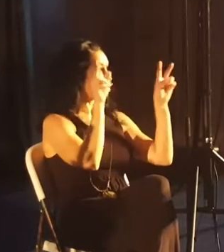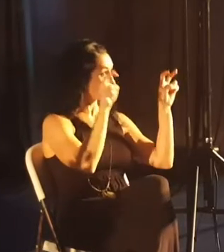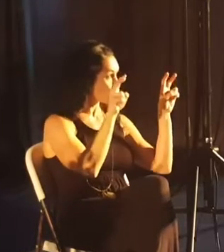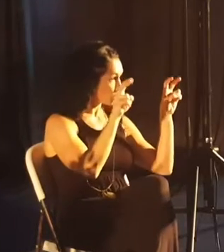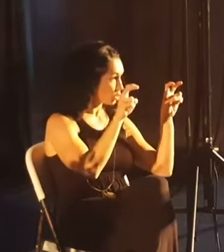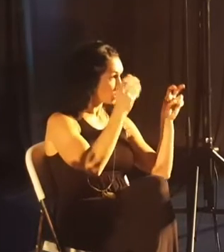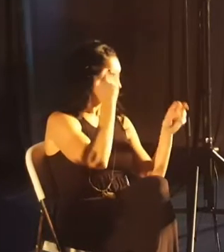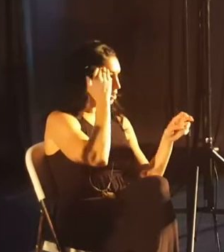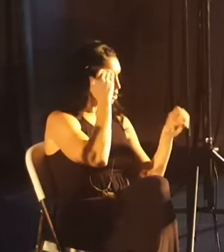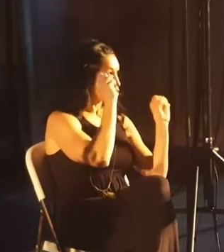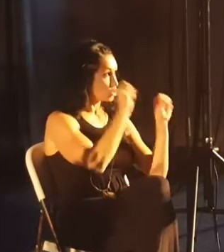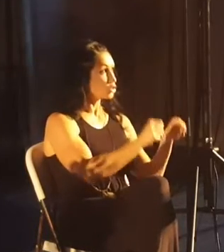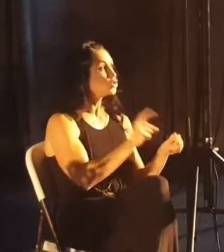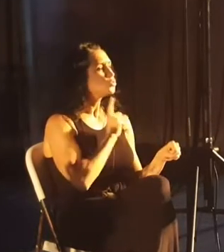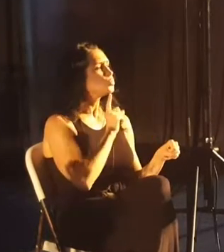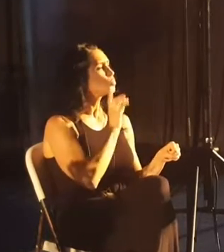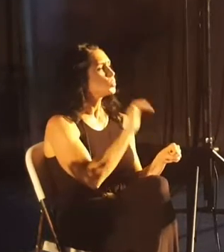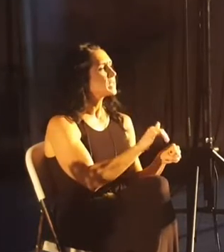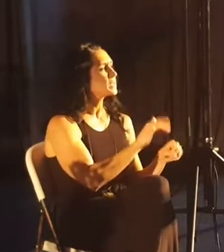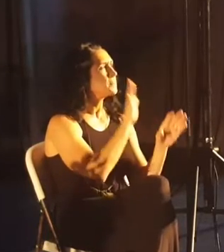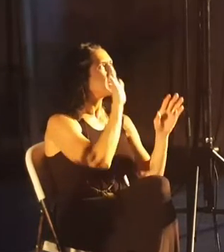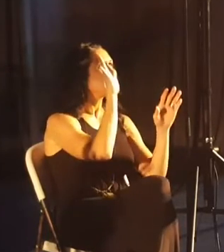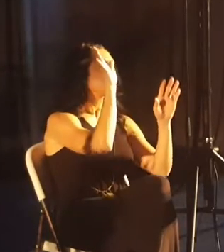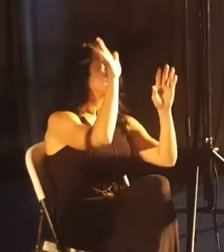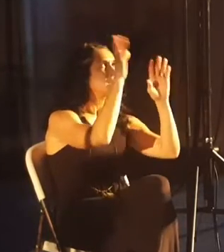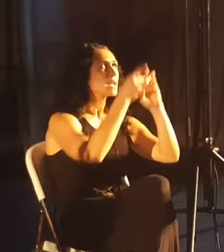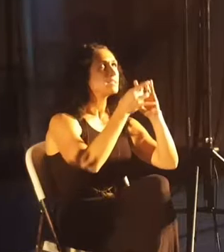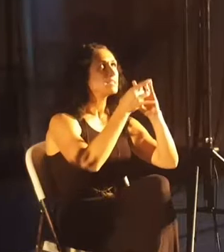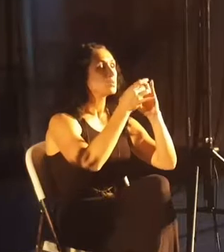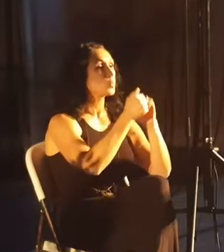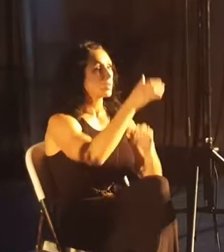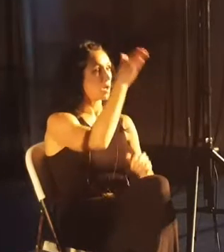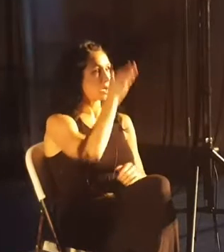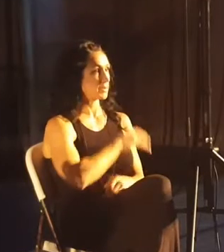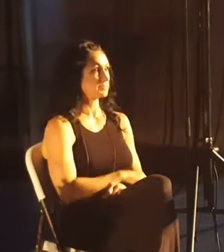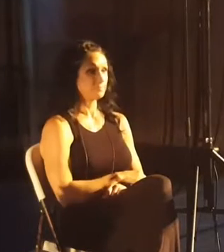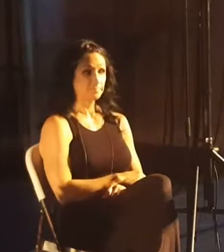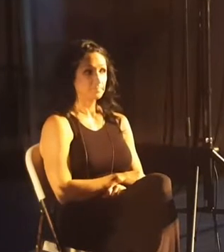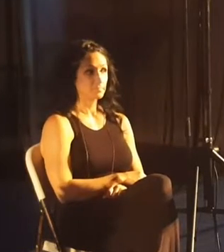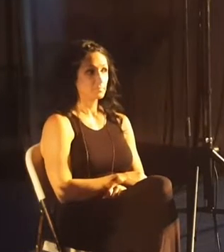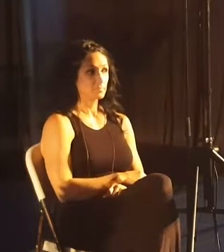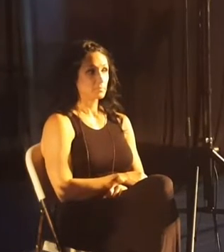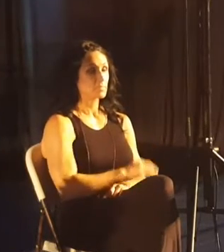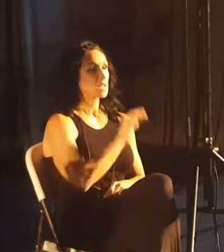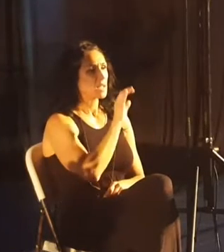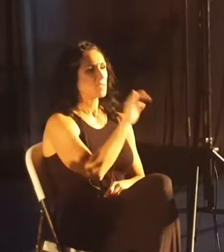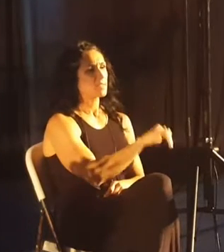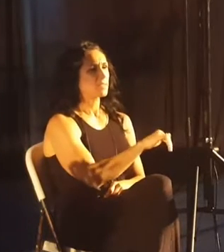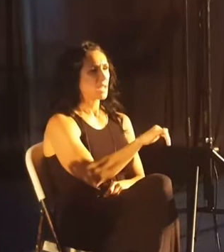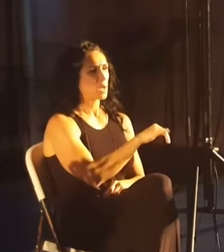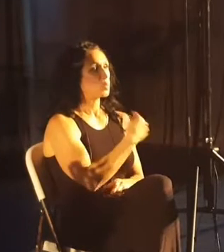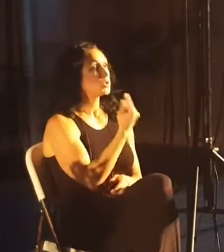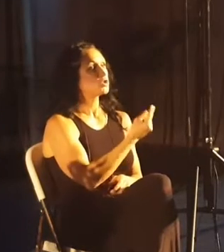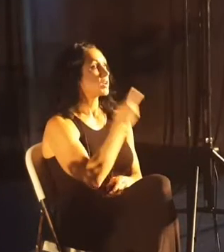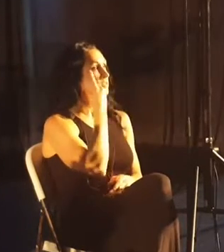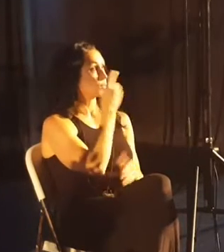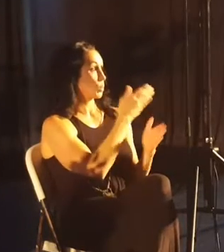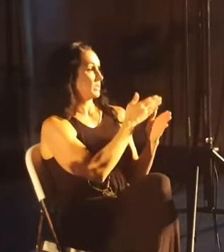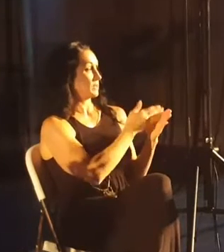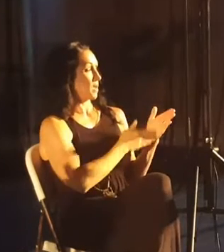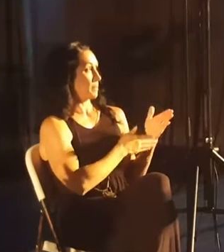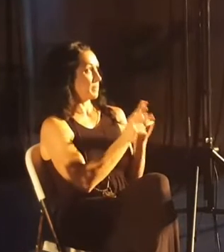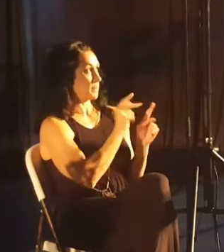could you really be connected with God. This knowledge about God was just for some people.